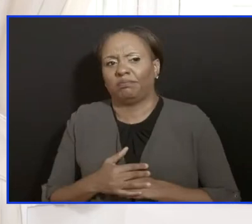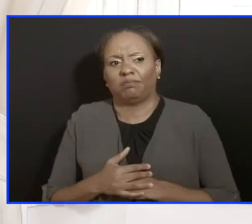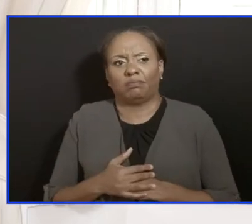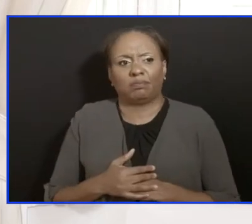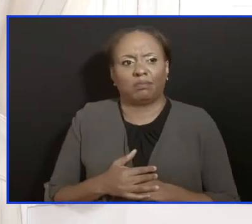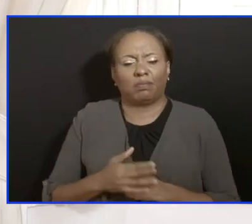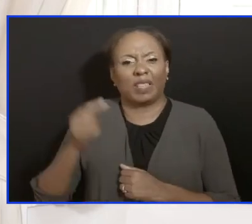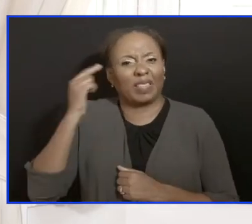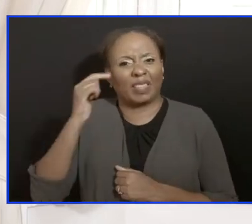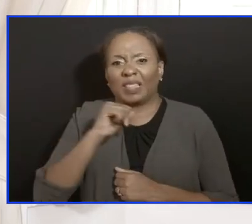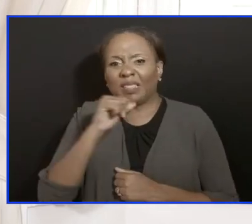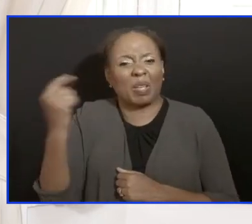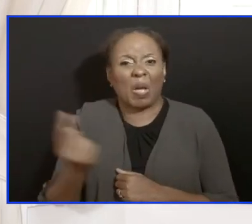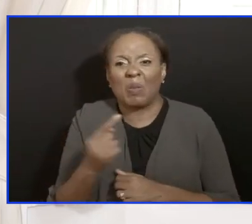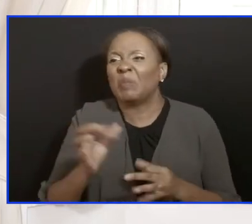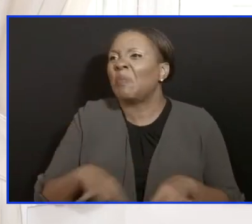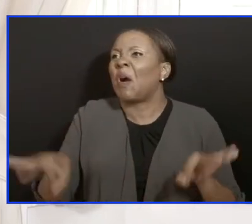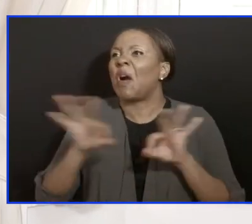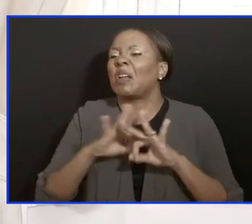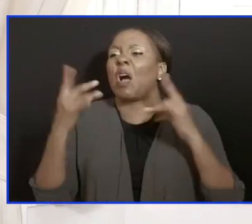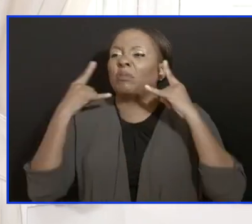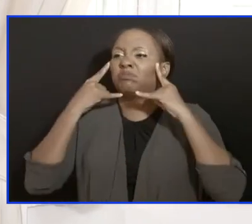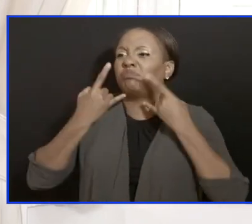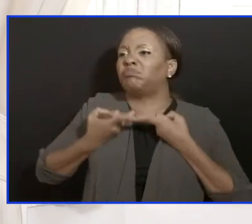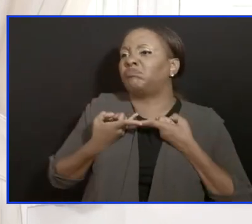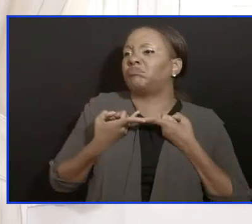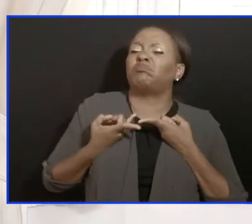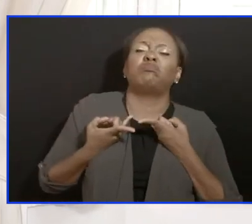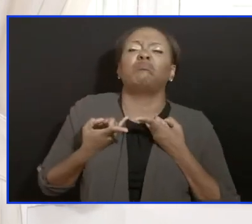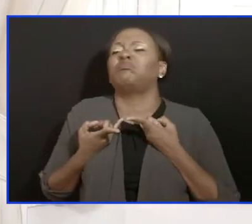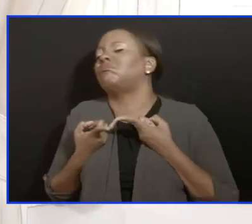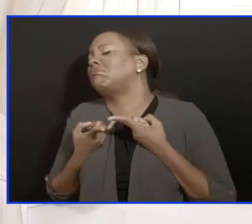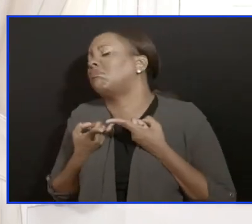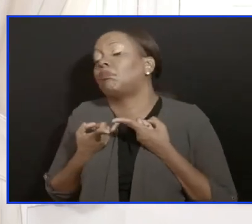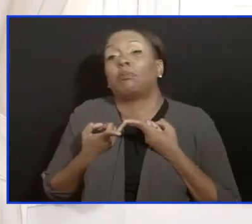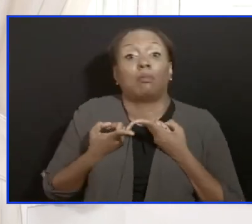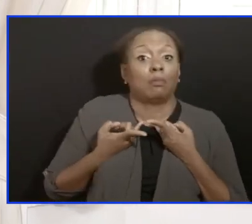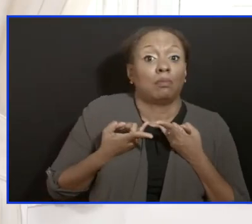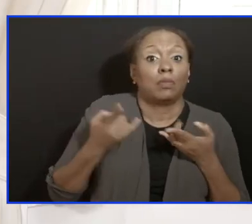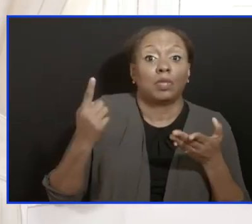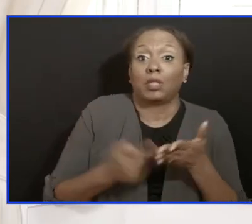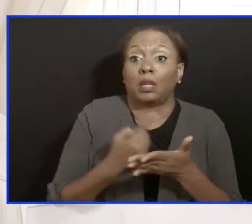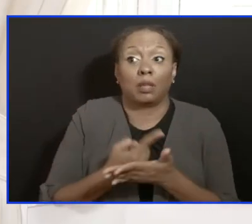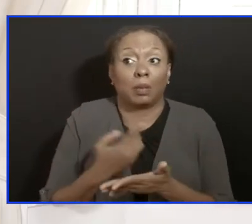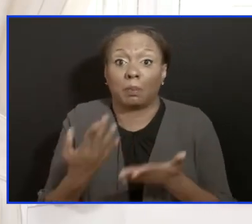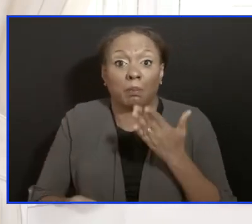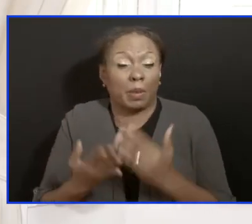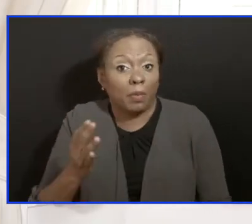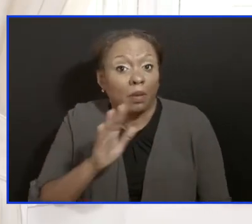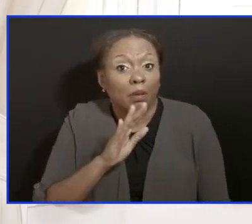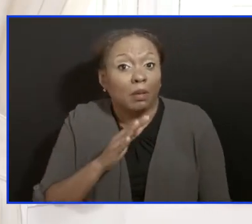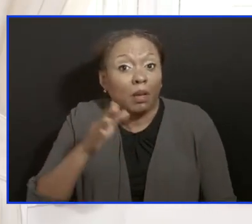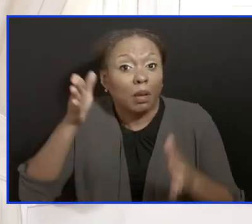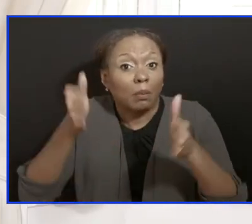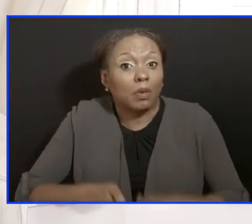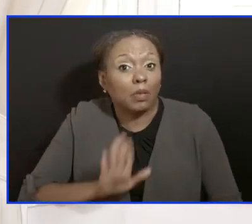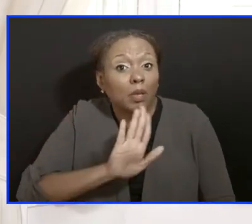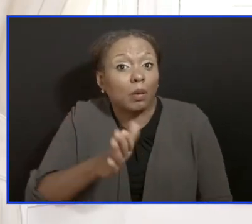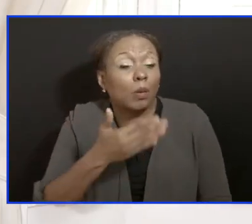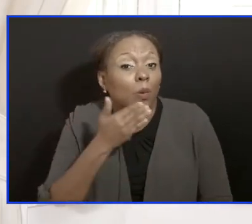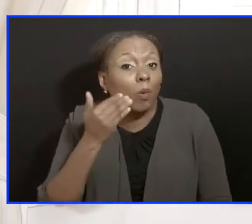important to wear masks even within our household. If you have a COVID positive person within your household,